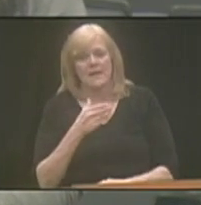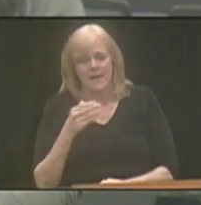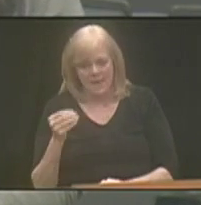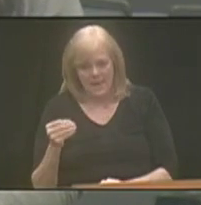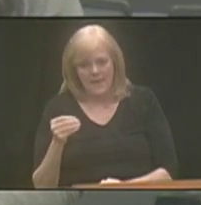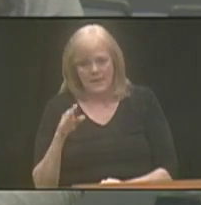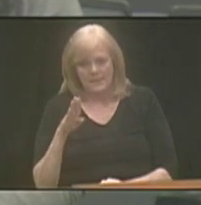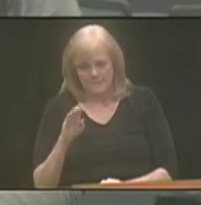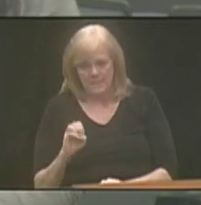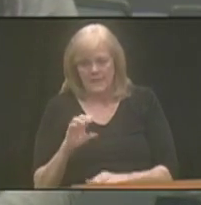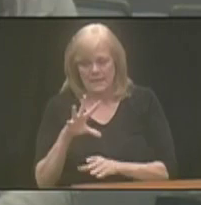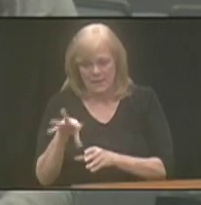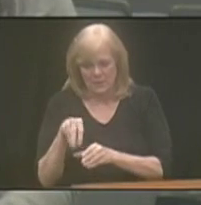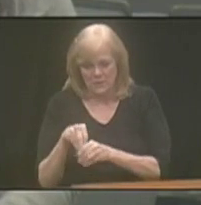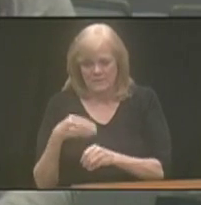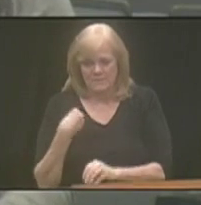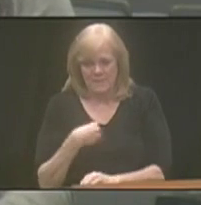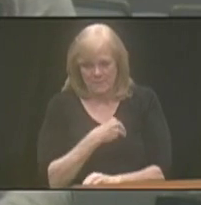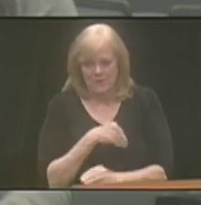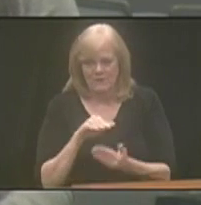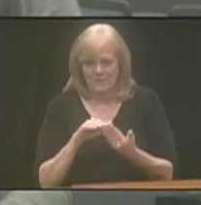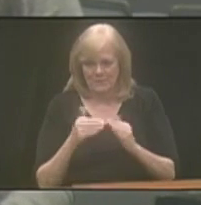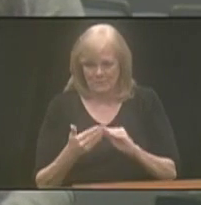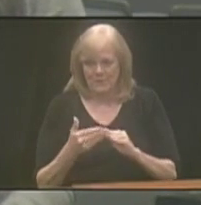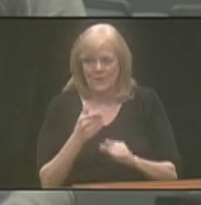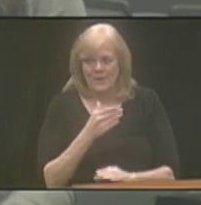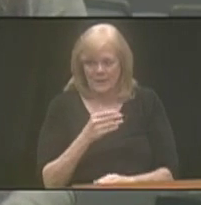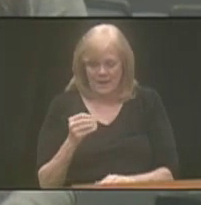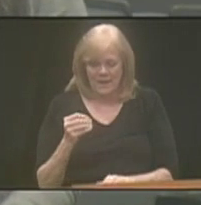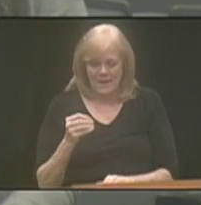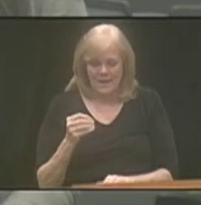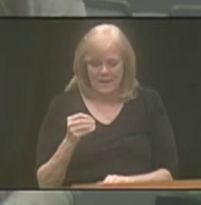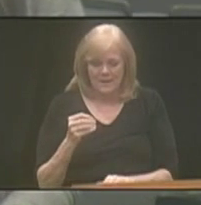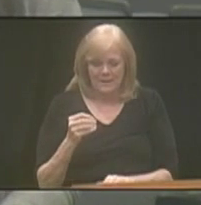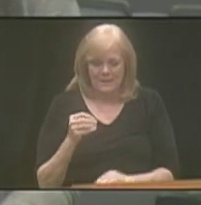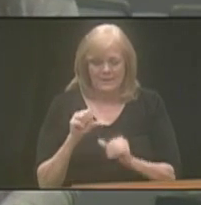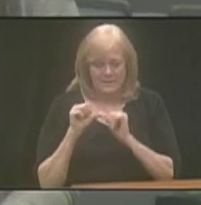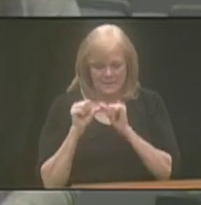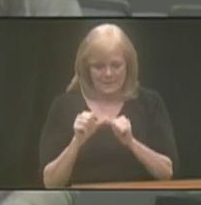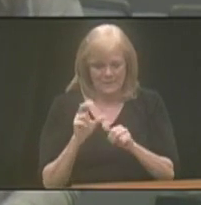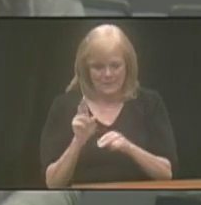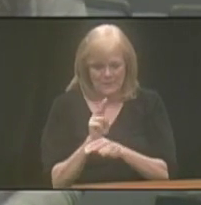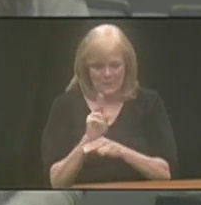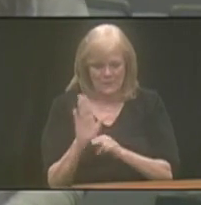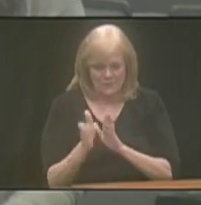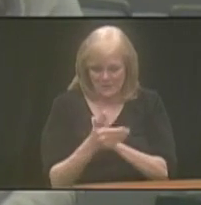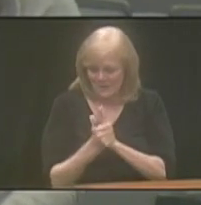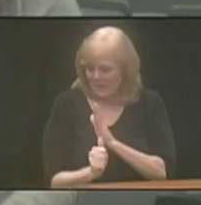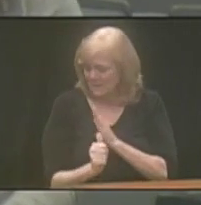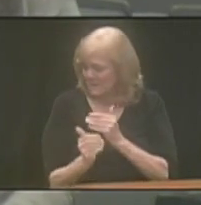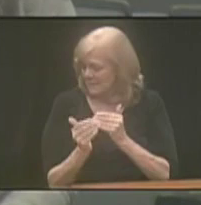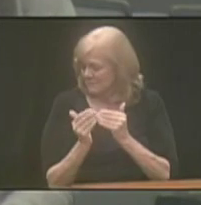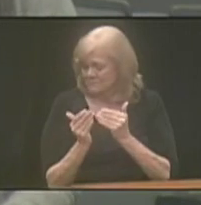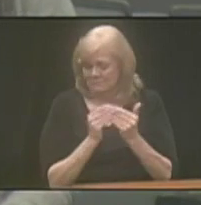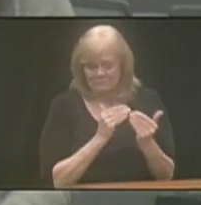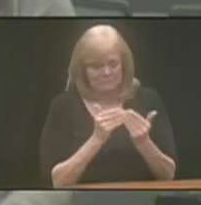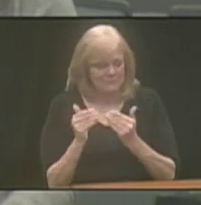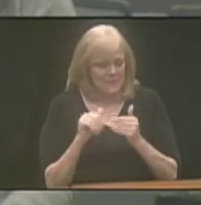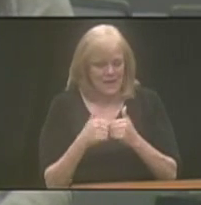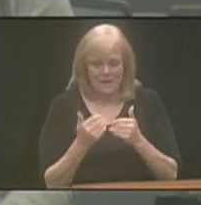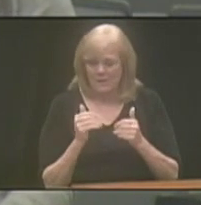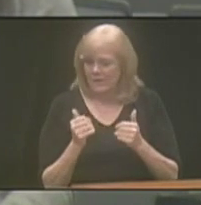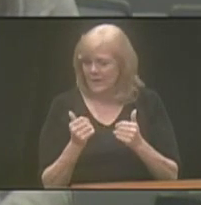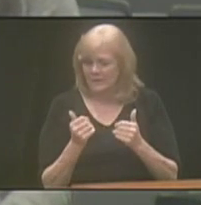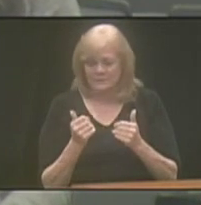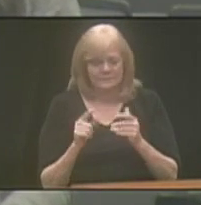be an inclusive member of the community and continue to use your talents, however those formulate